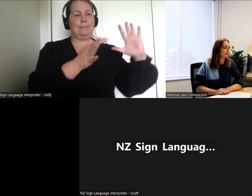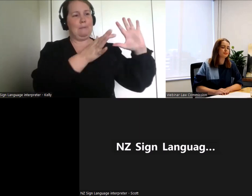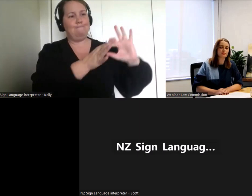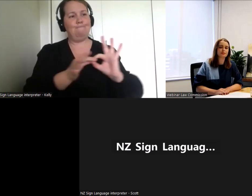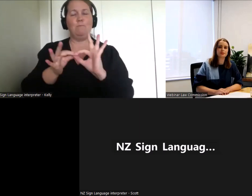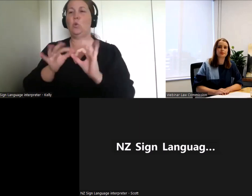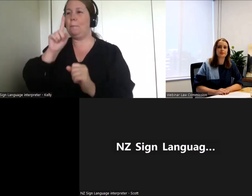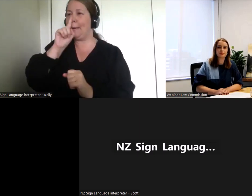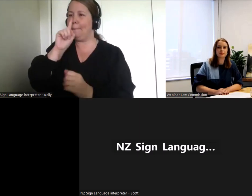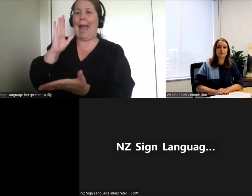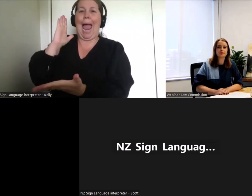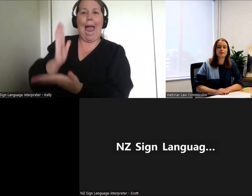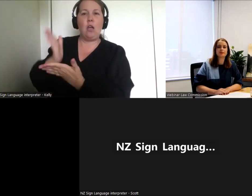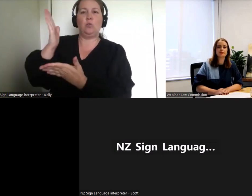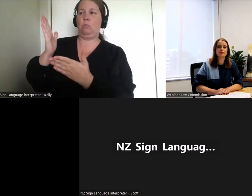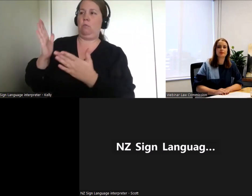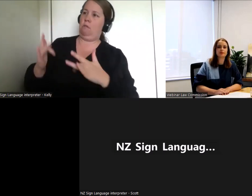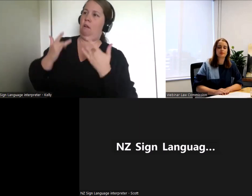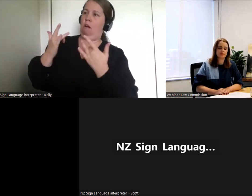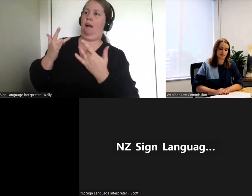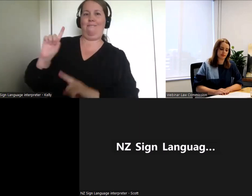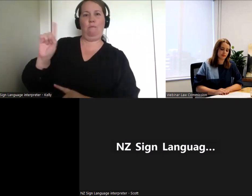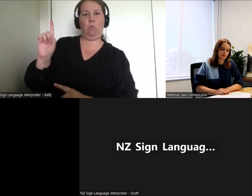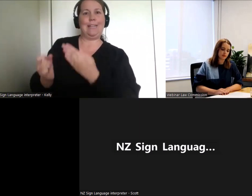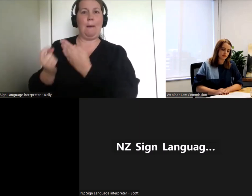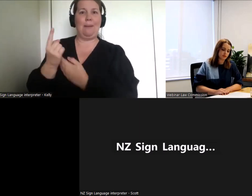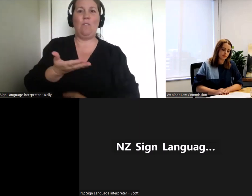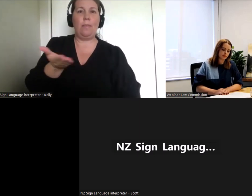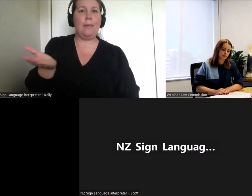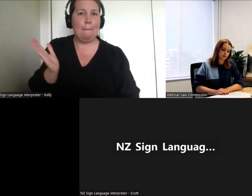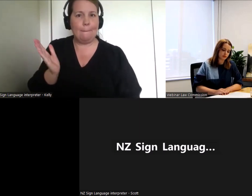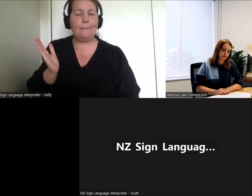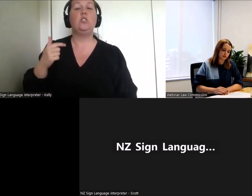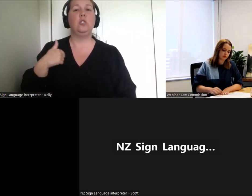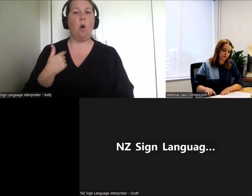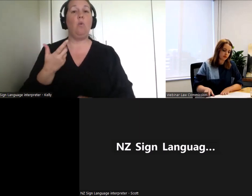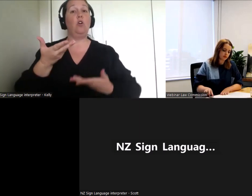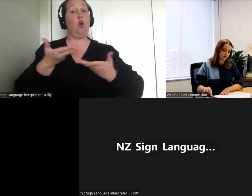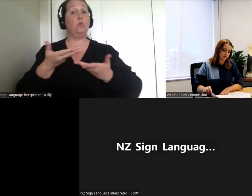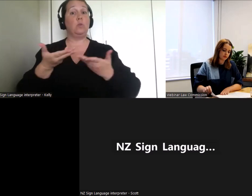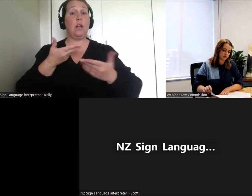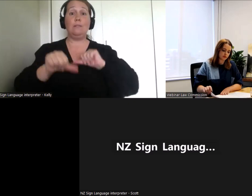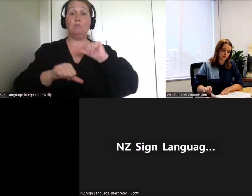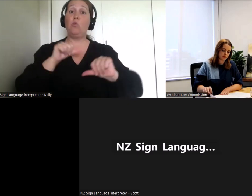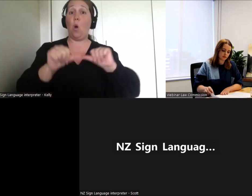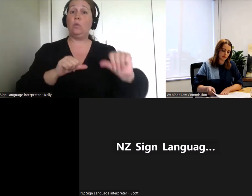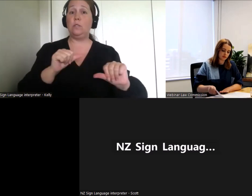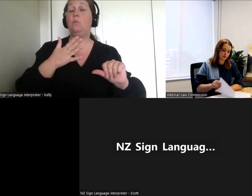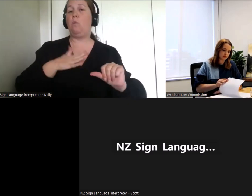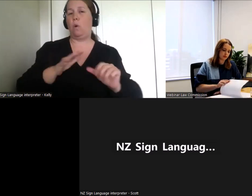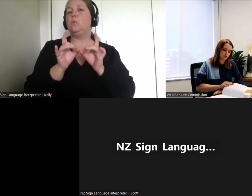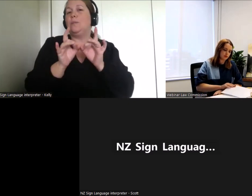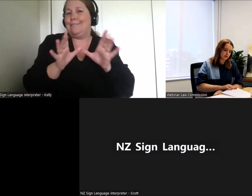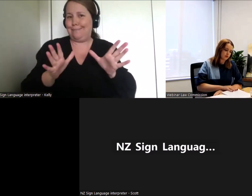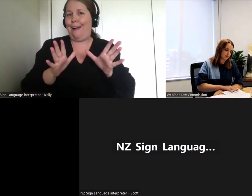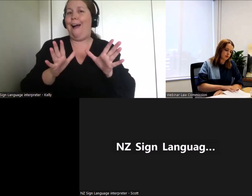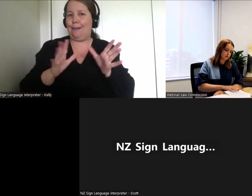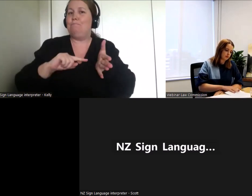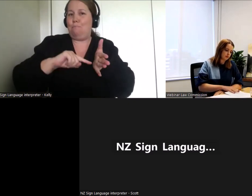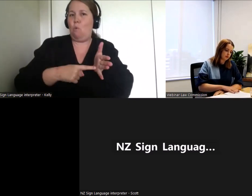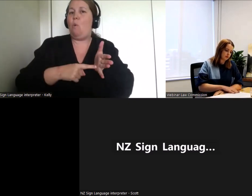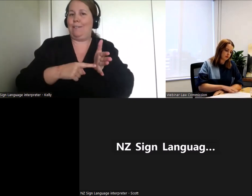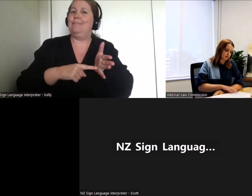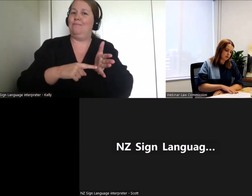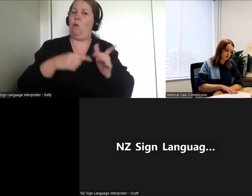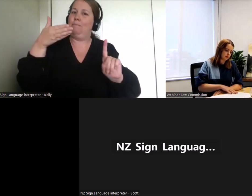with this consultation process. And with that in mind, we've tried